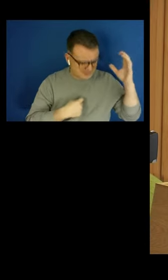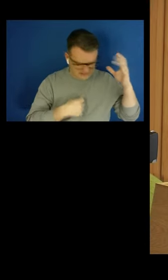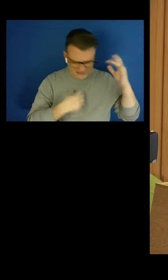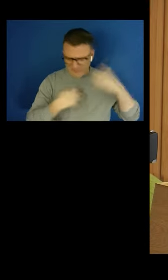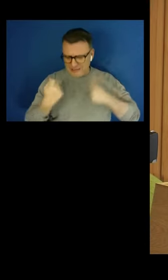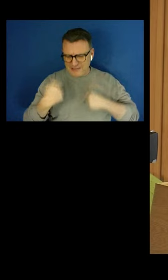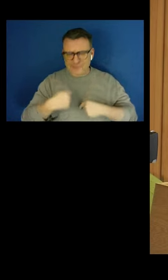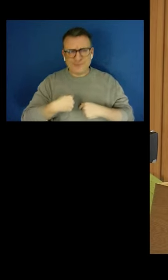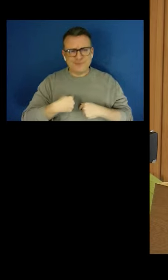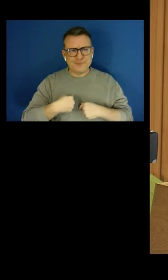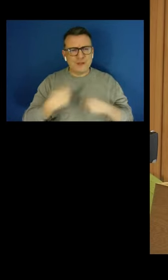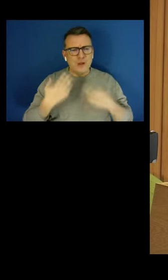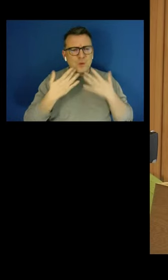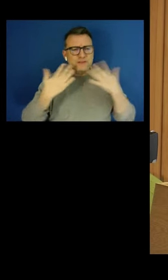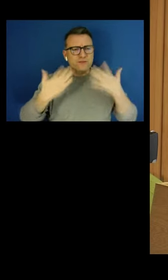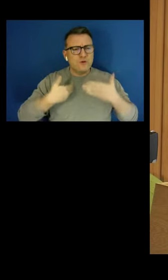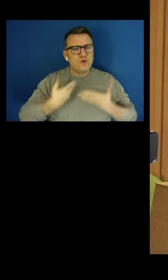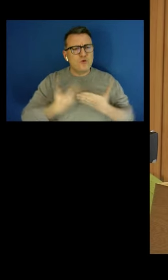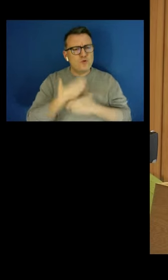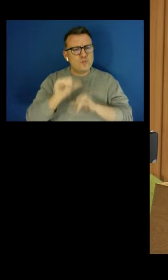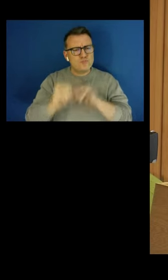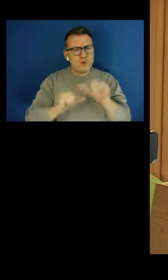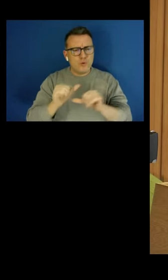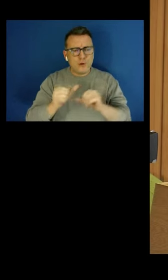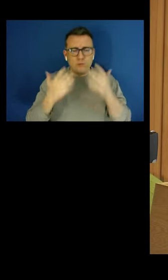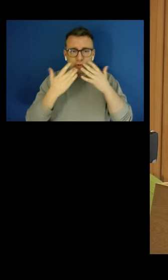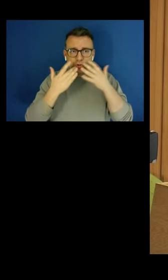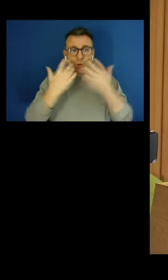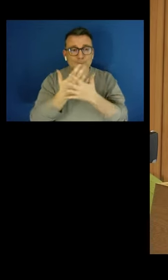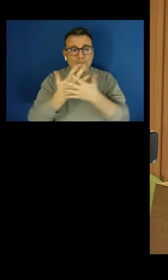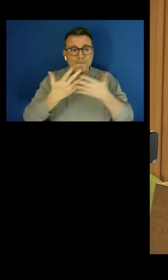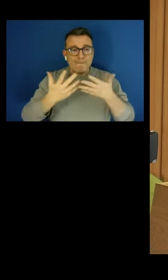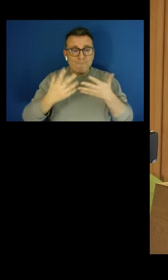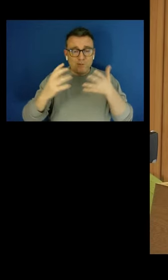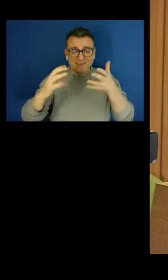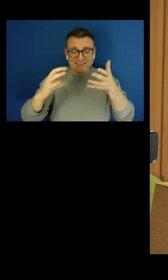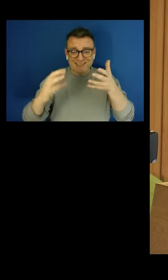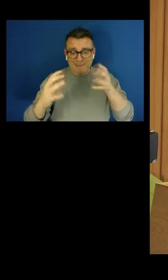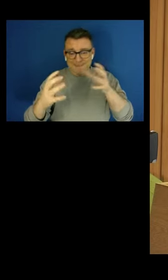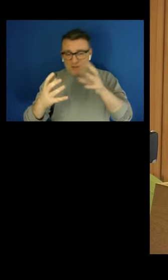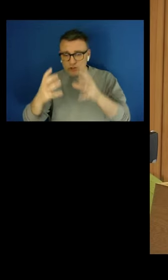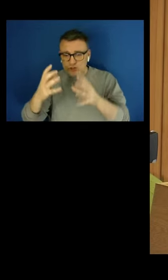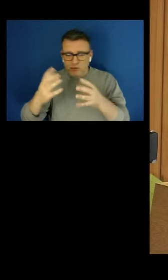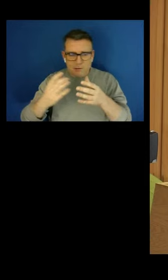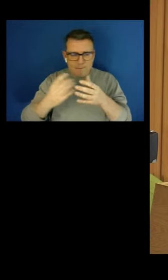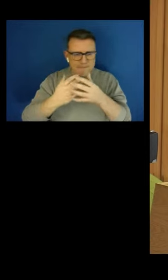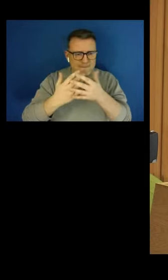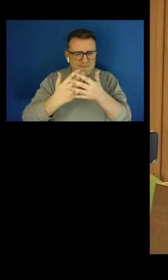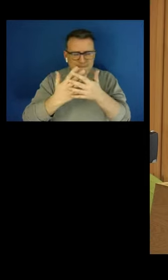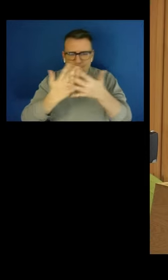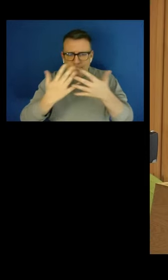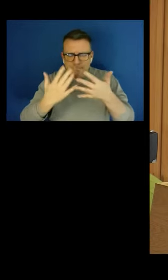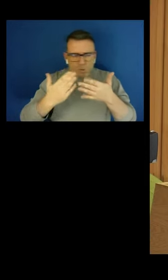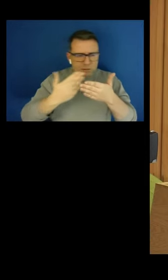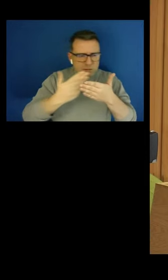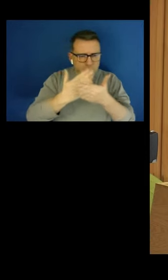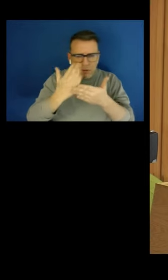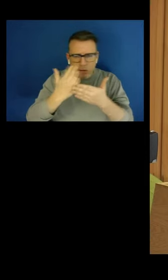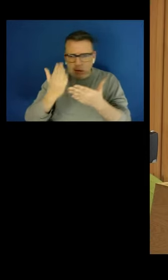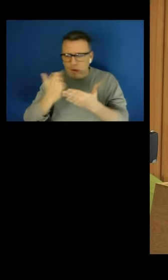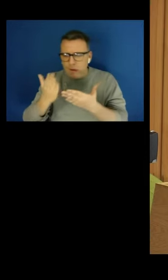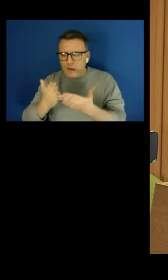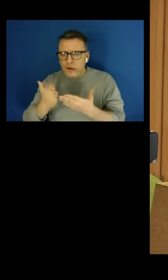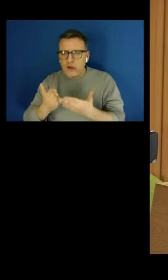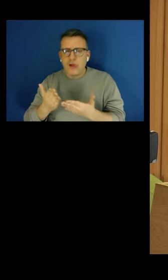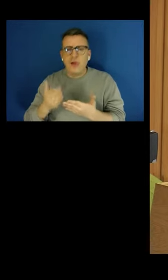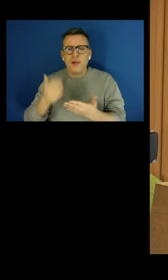multifaceted nature of the problem that Kirsten has quantified. And that document opens by asserting,